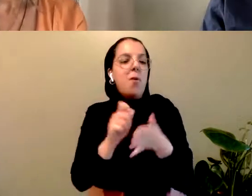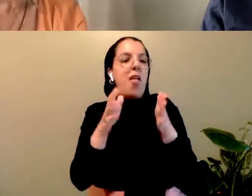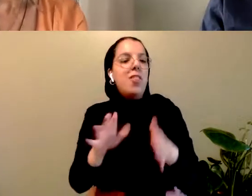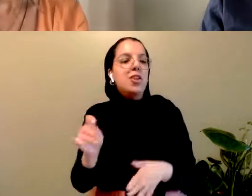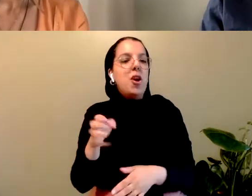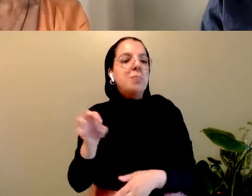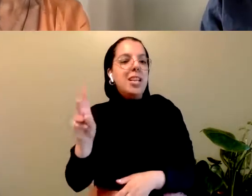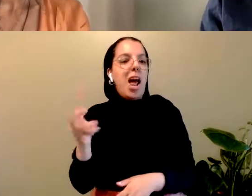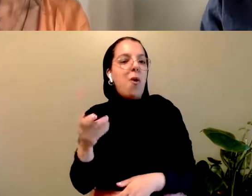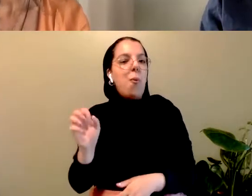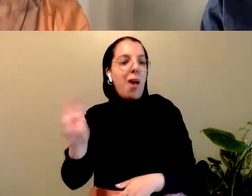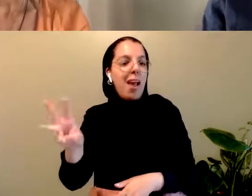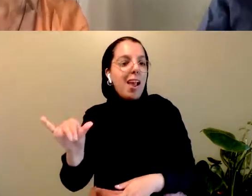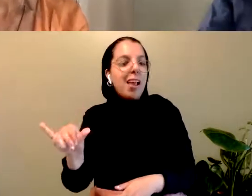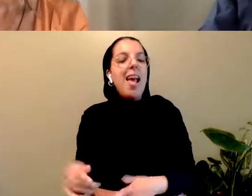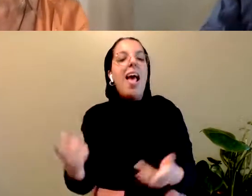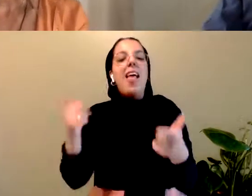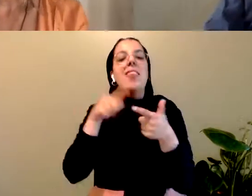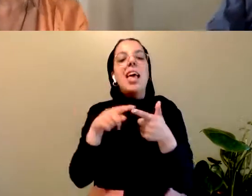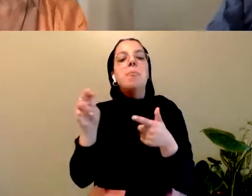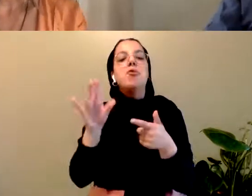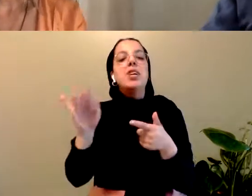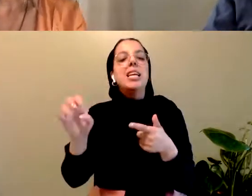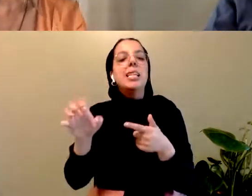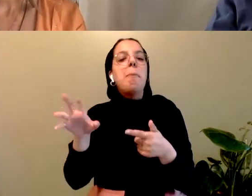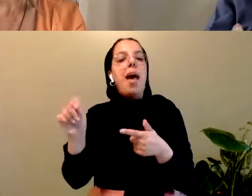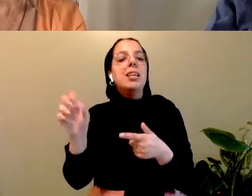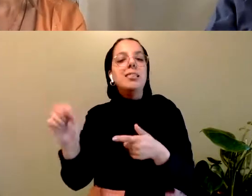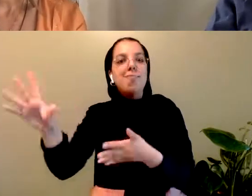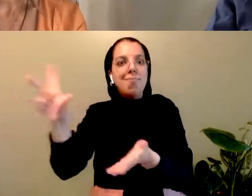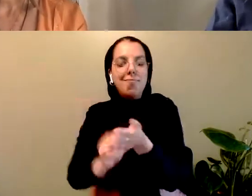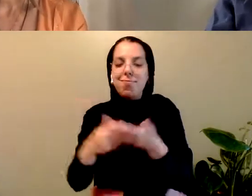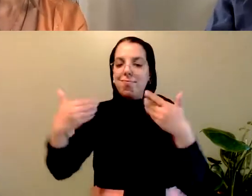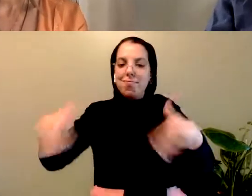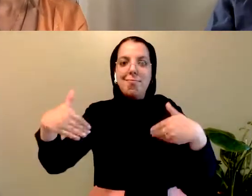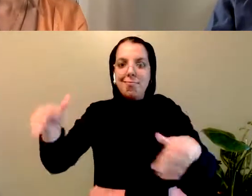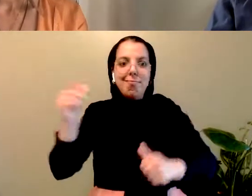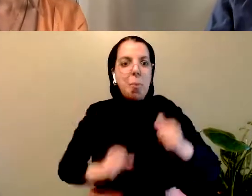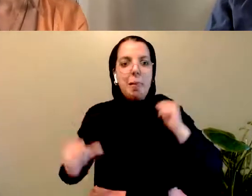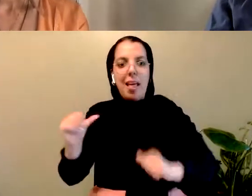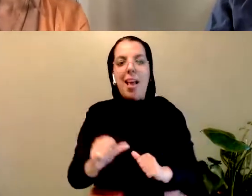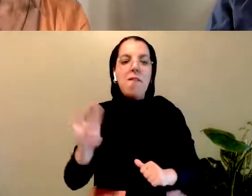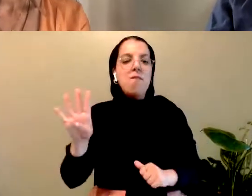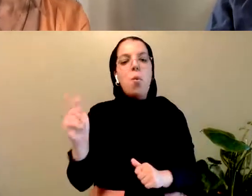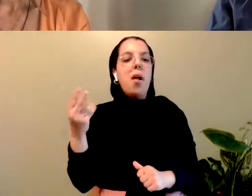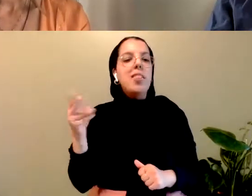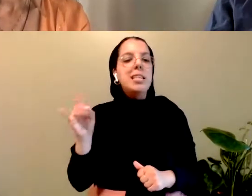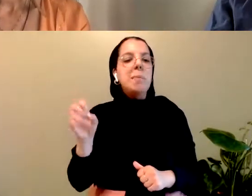Indigenous fourth dimensional dramaturgy. But I also wonder if it's because of the space itself,